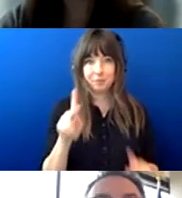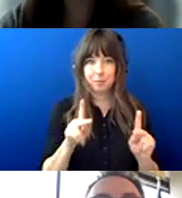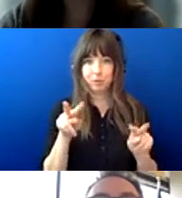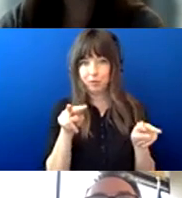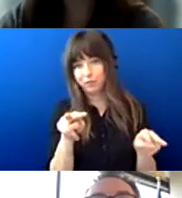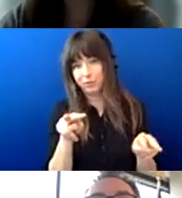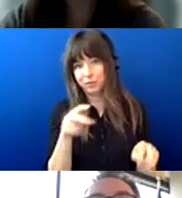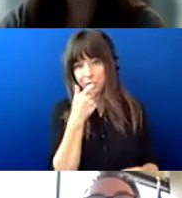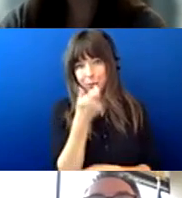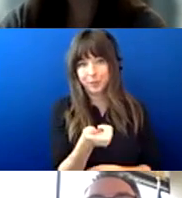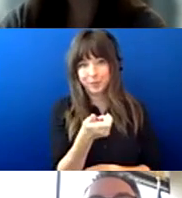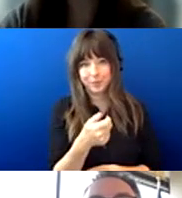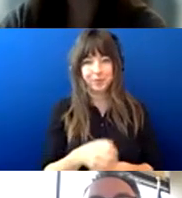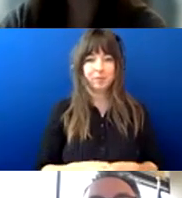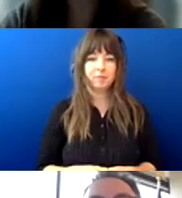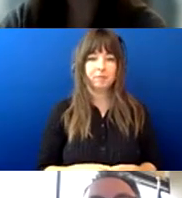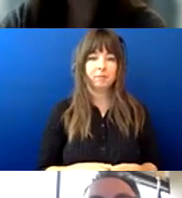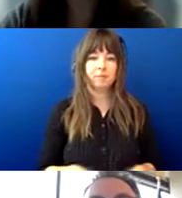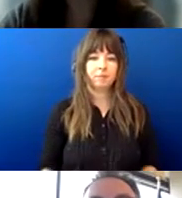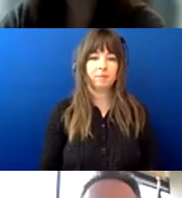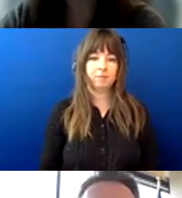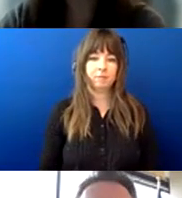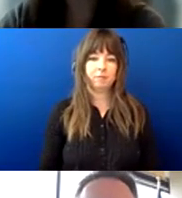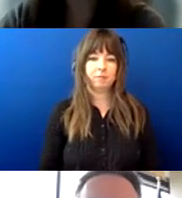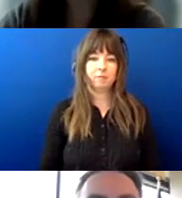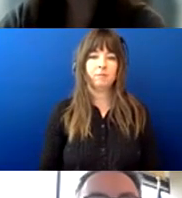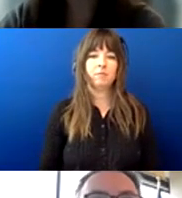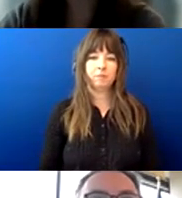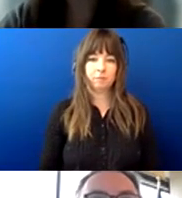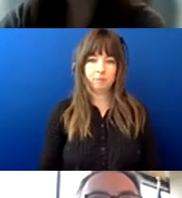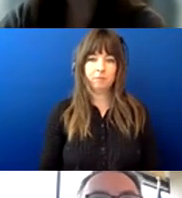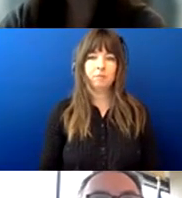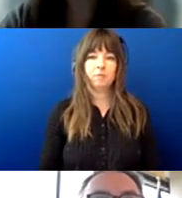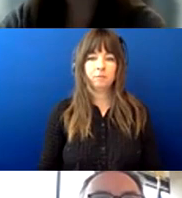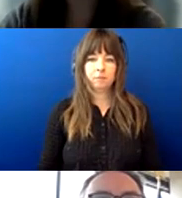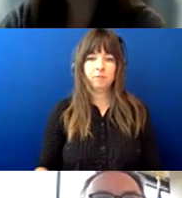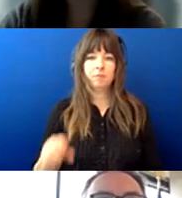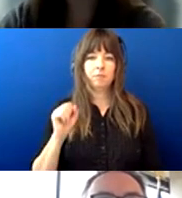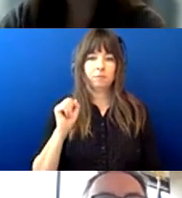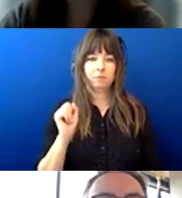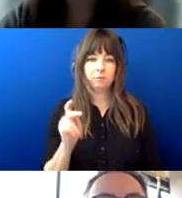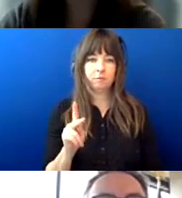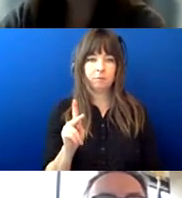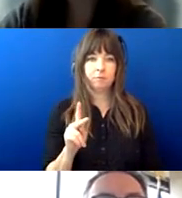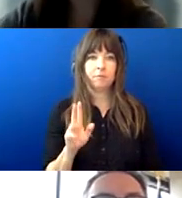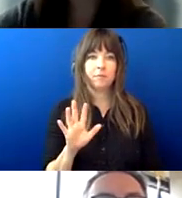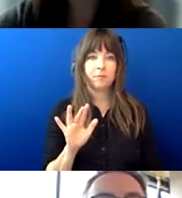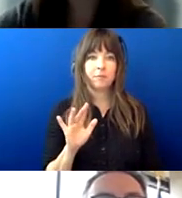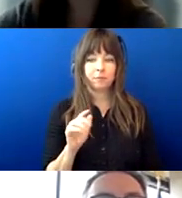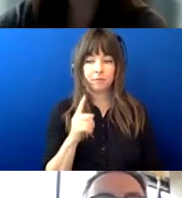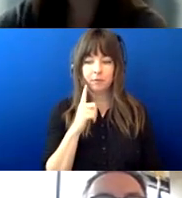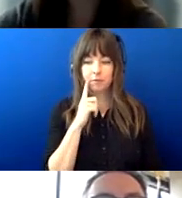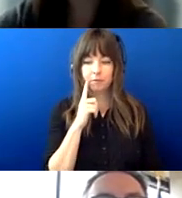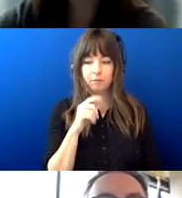okay and um 4k